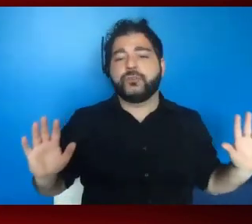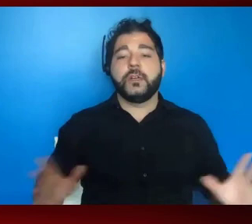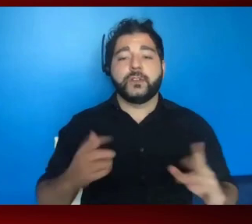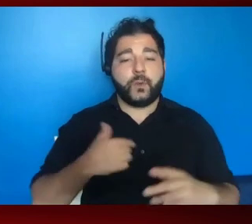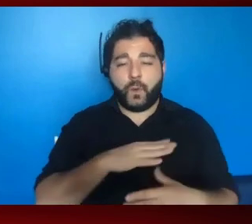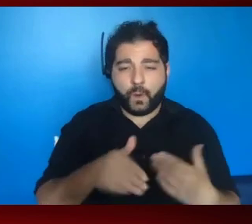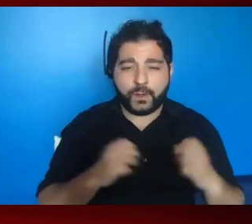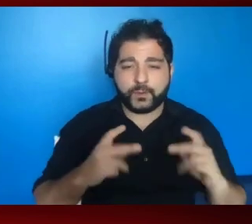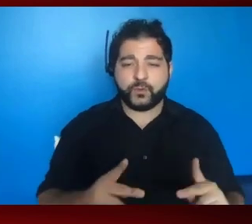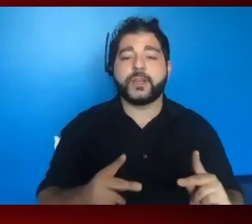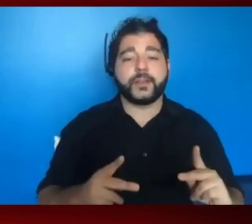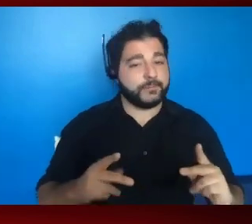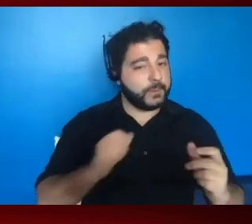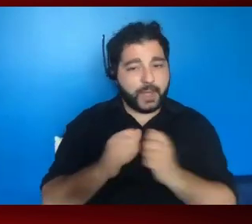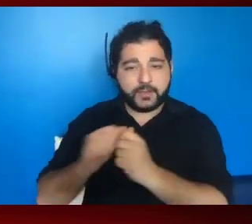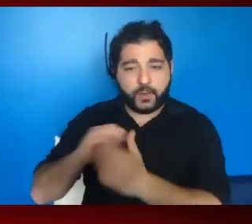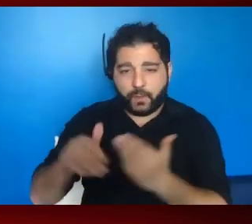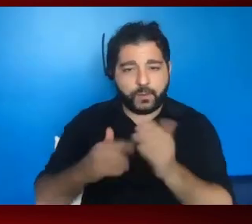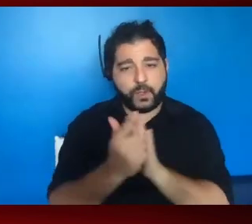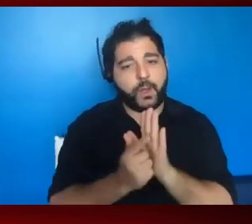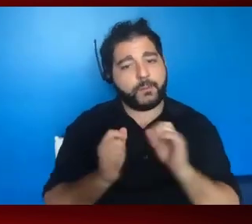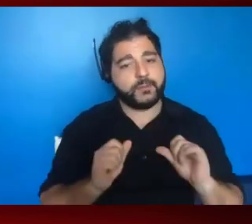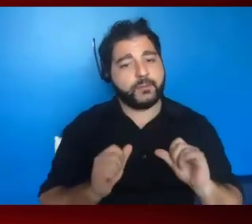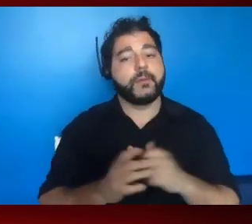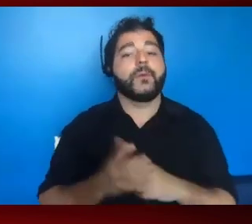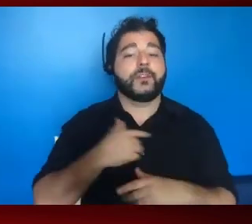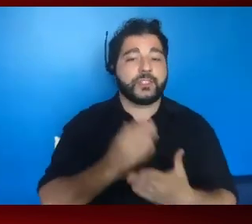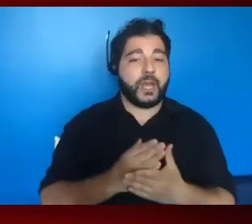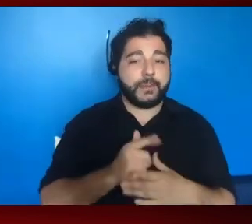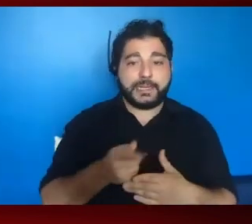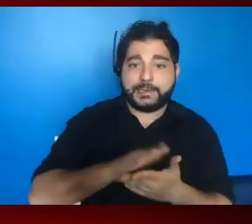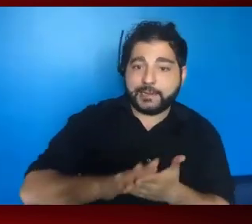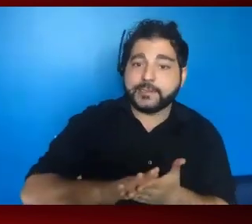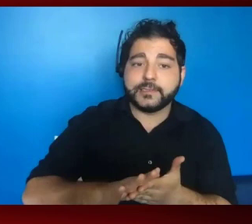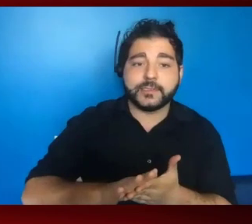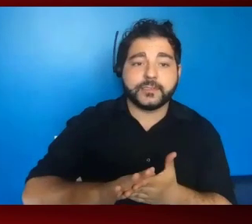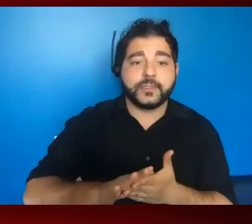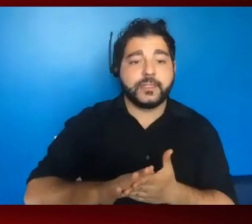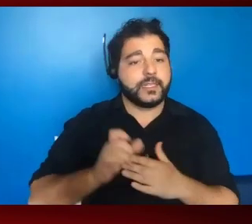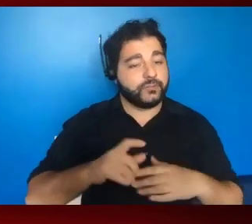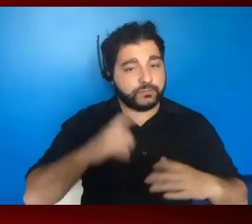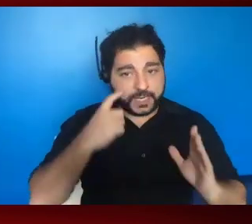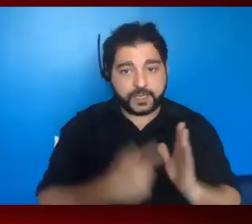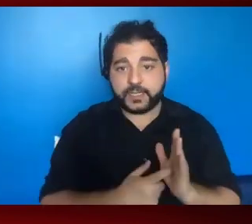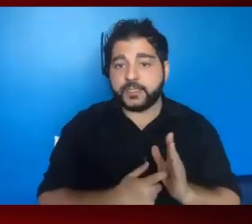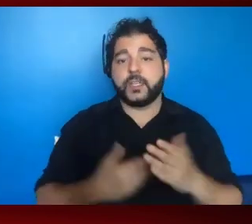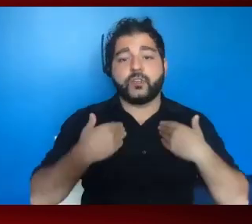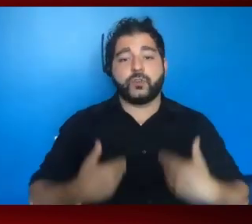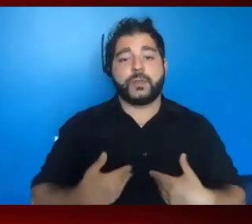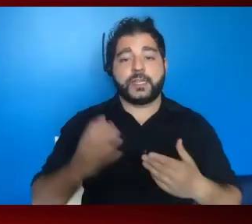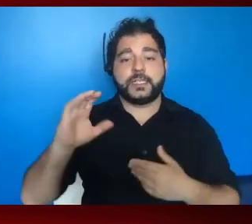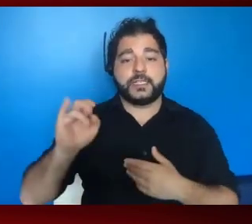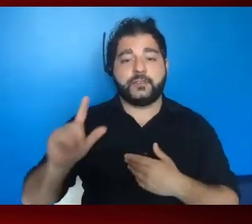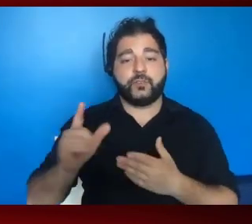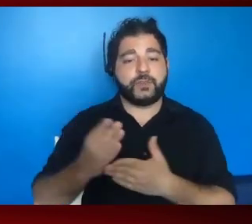have and pass every law that we can. I think we need to stop being so nice. I think we need to recognize that human and civil rights are not